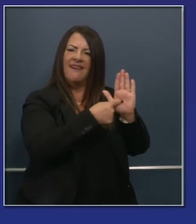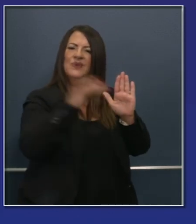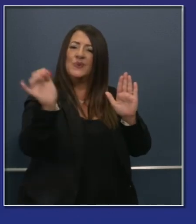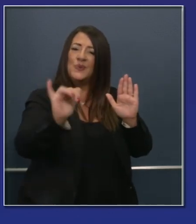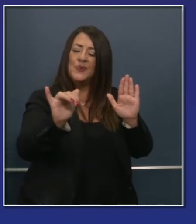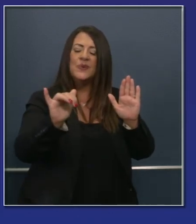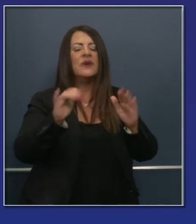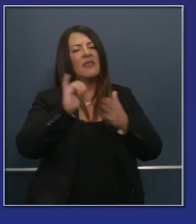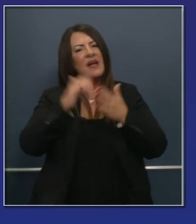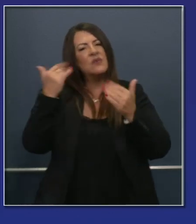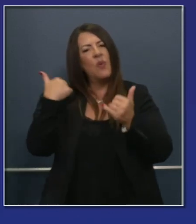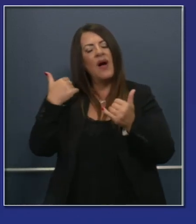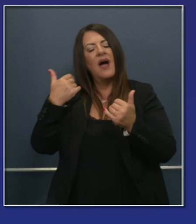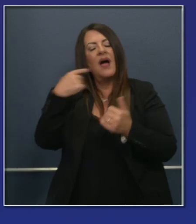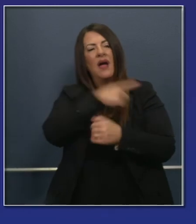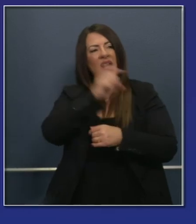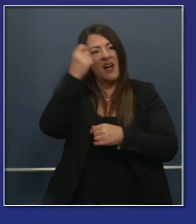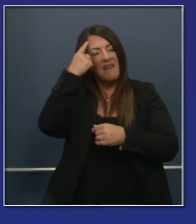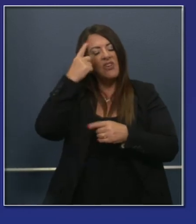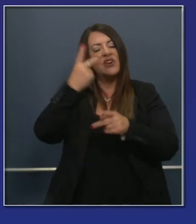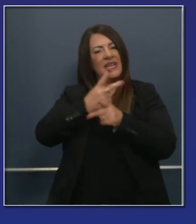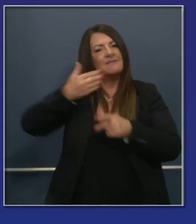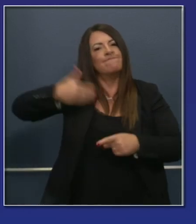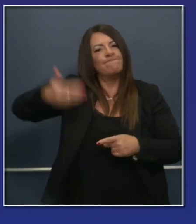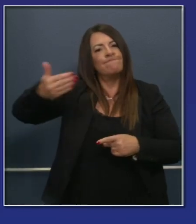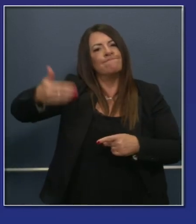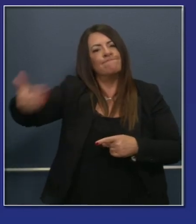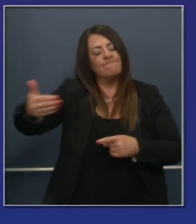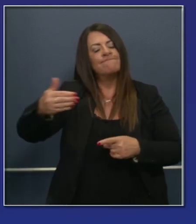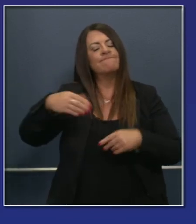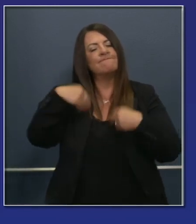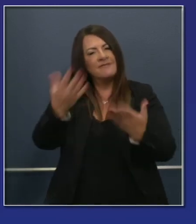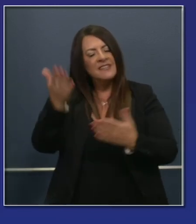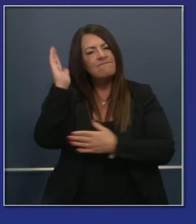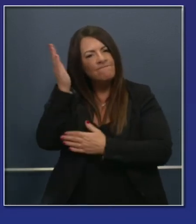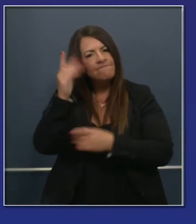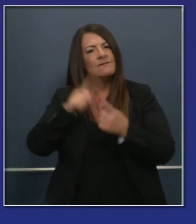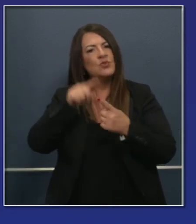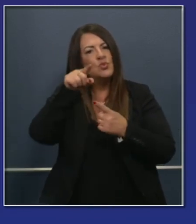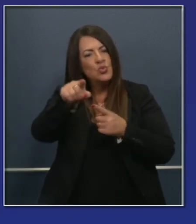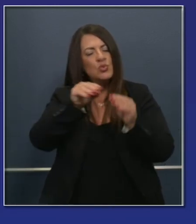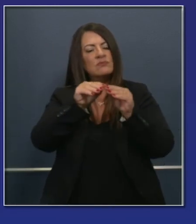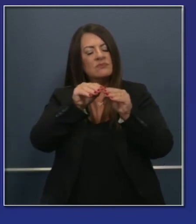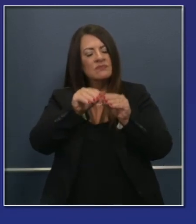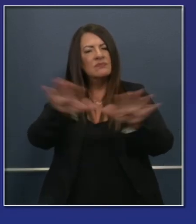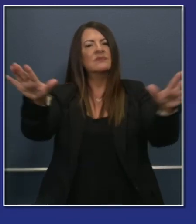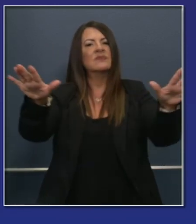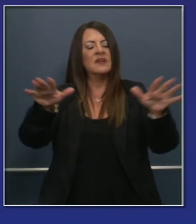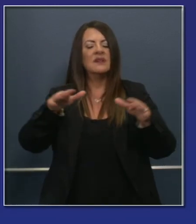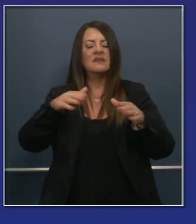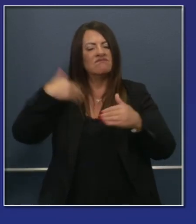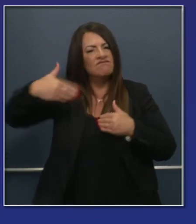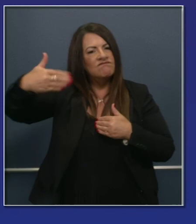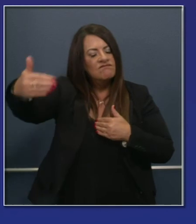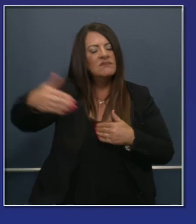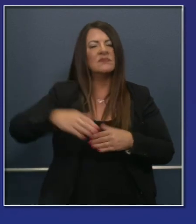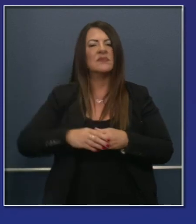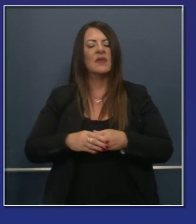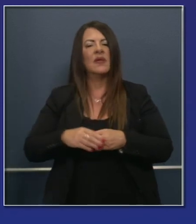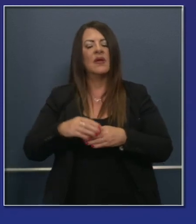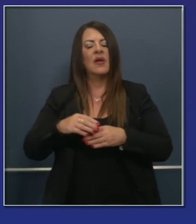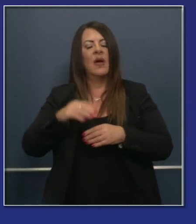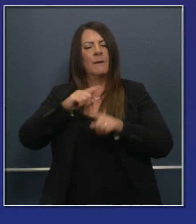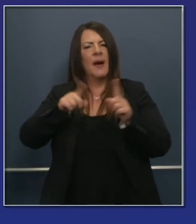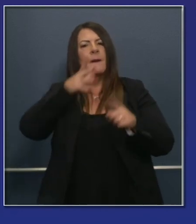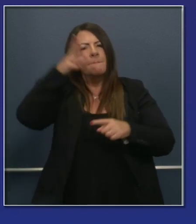You know, the governor does these press conferences on a regular, is always giving you updates. We try to provide updates to the field on a regular basis. But our parents